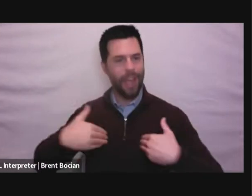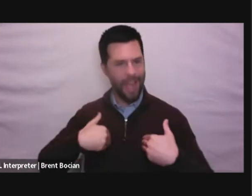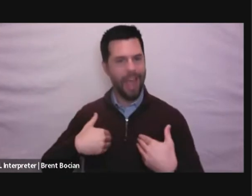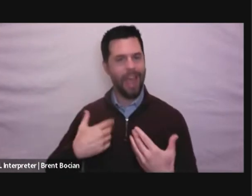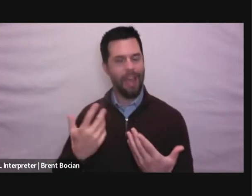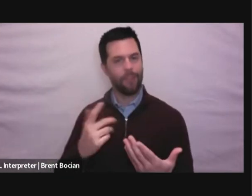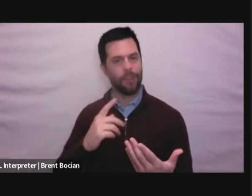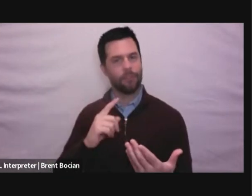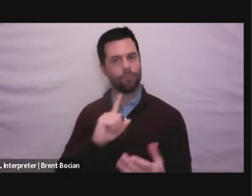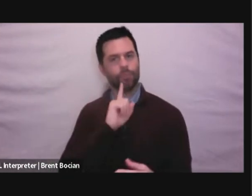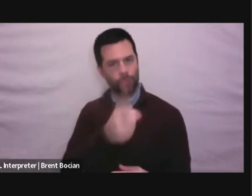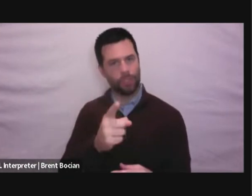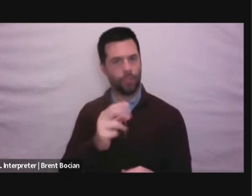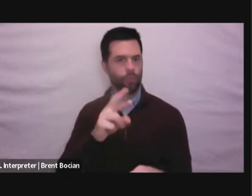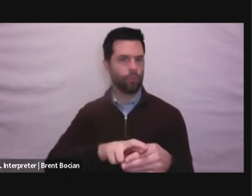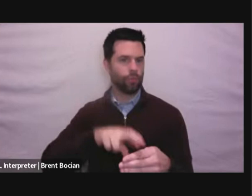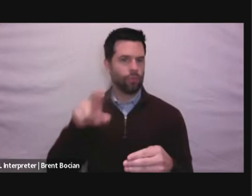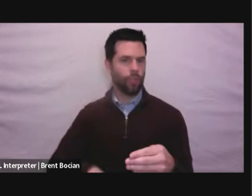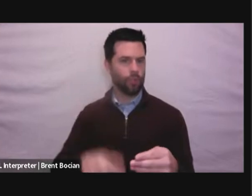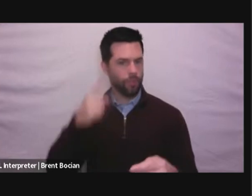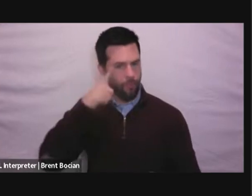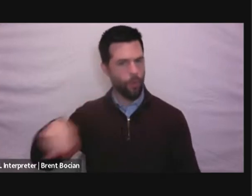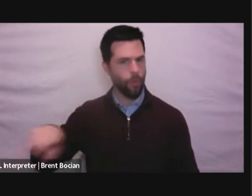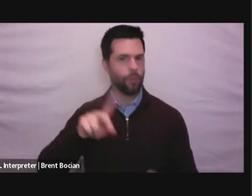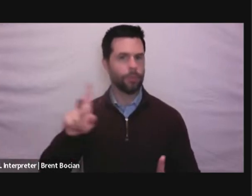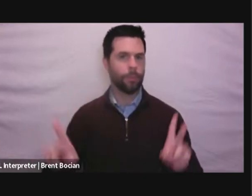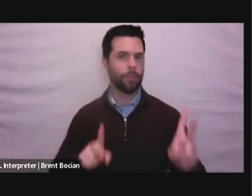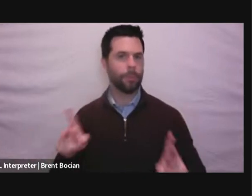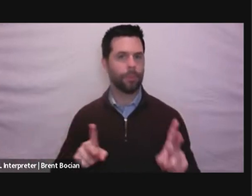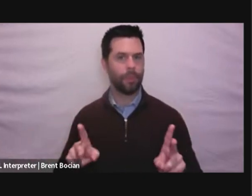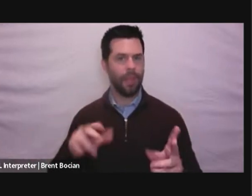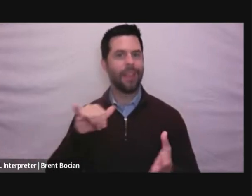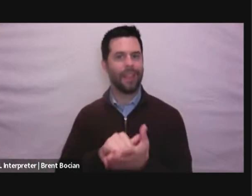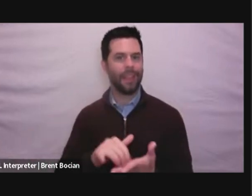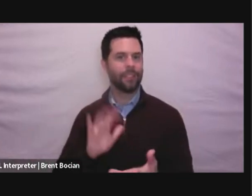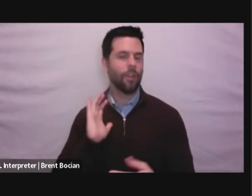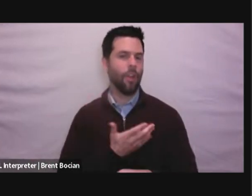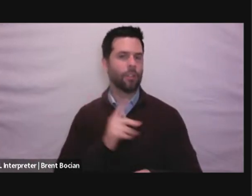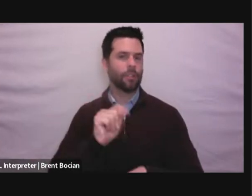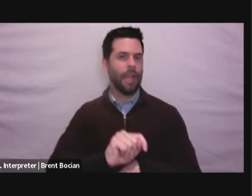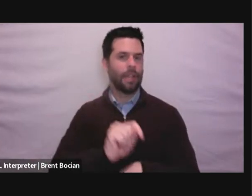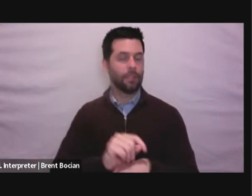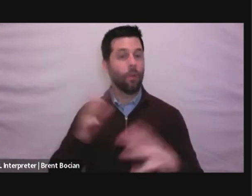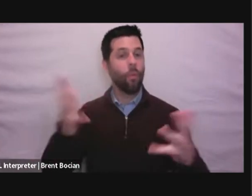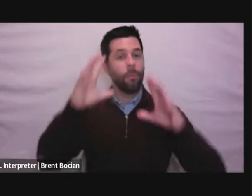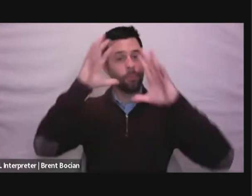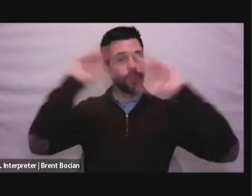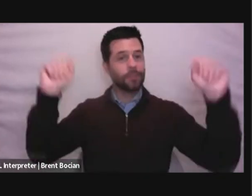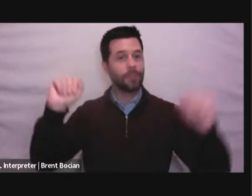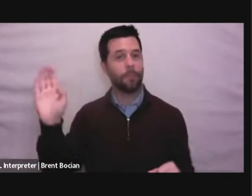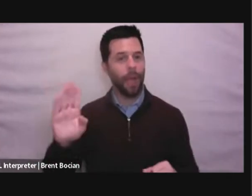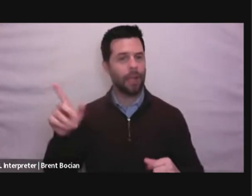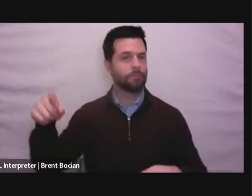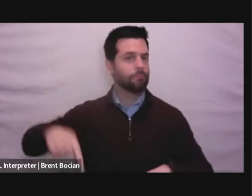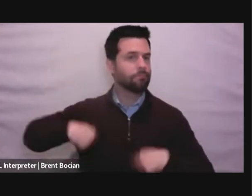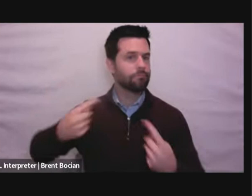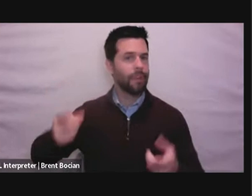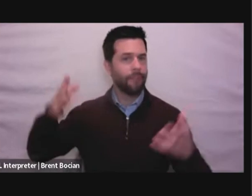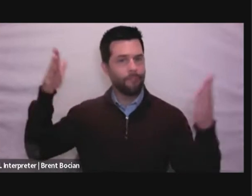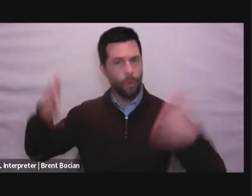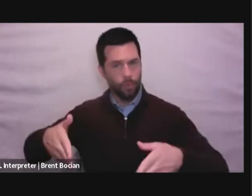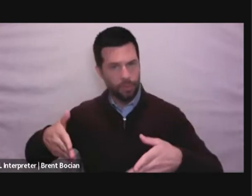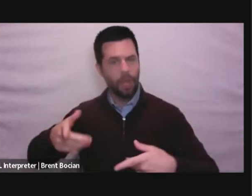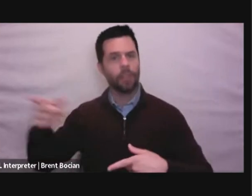for the people that they represent. That really is the task before us. It's what President Biden has been focused on and talking